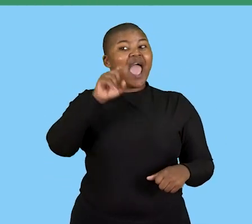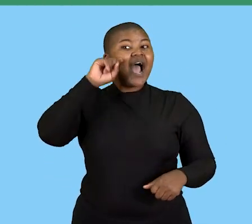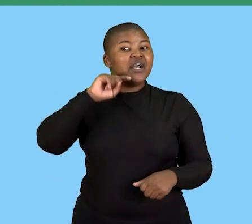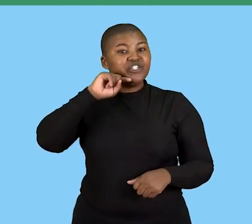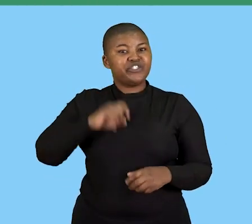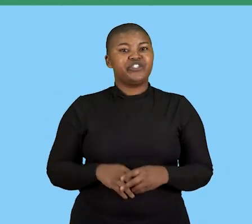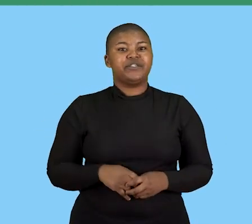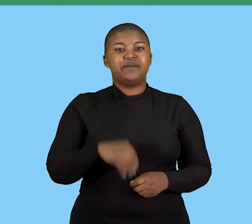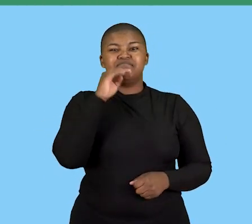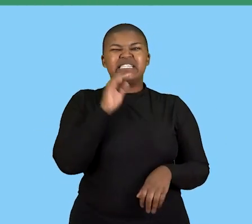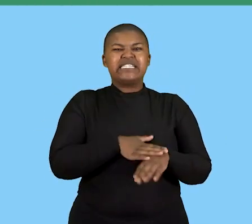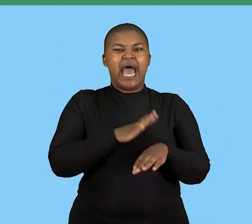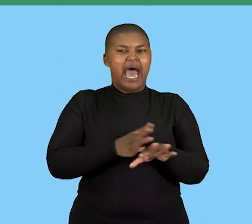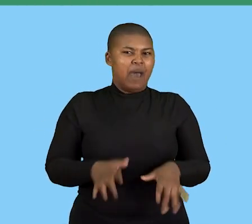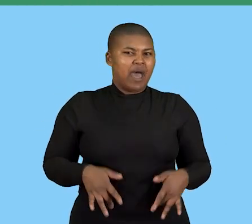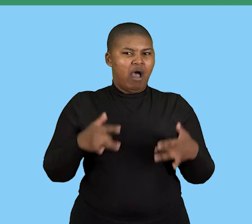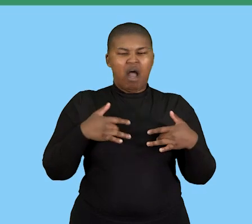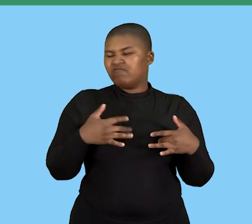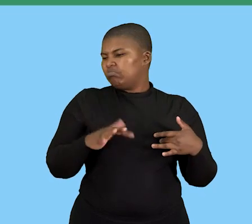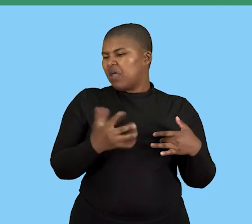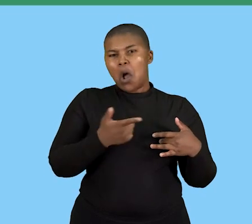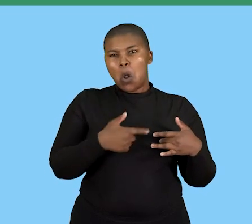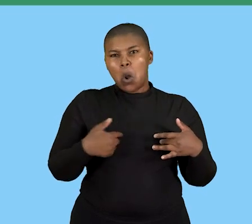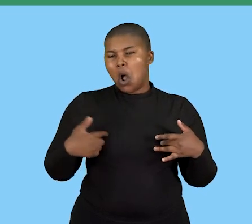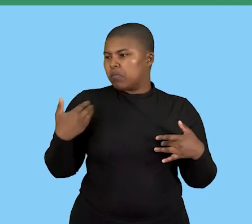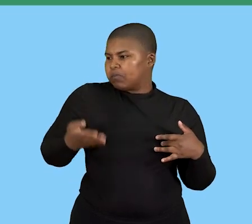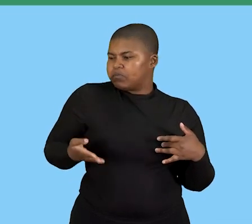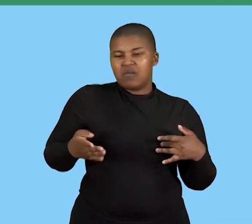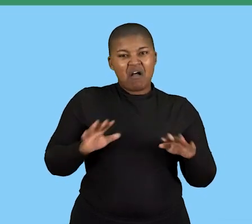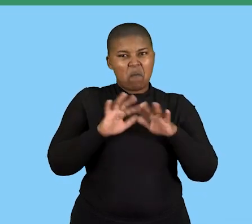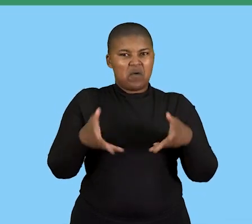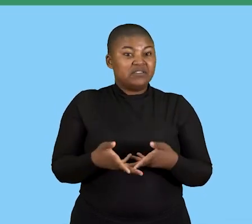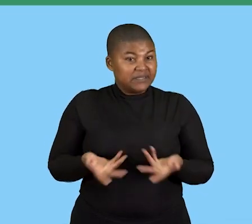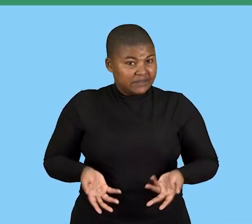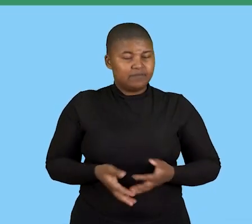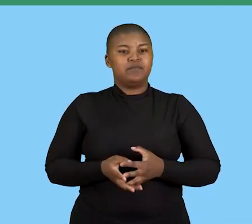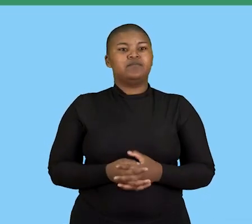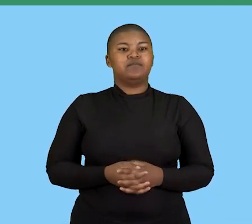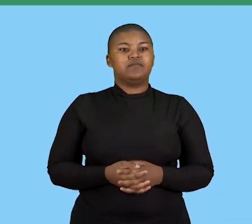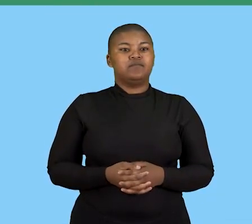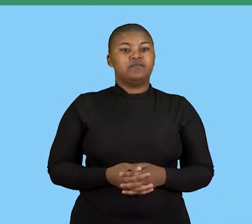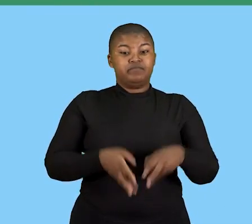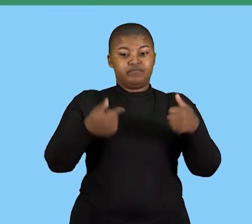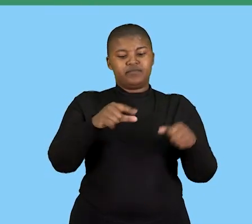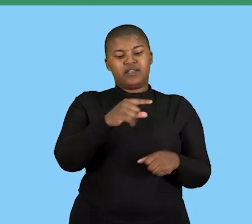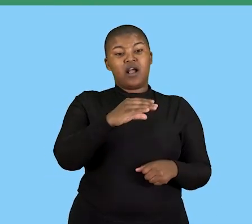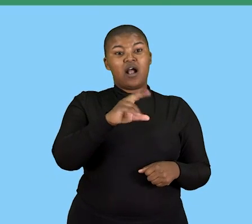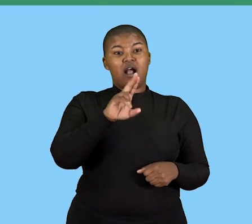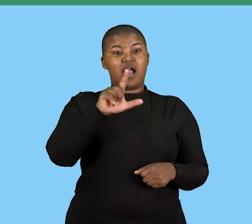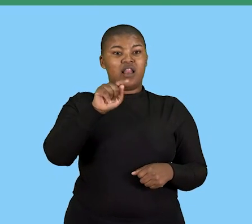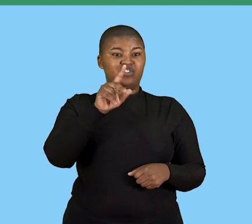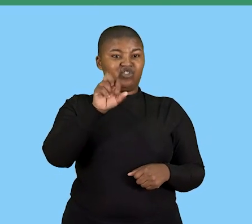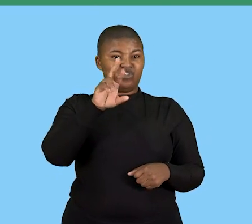which refers to the length of time that a person has lived or a thing has existed. Then, we have the term culture,